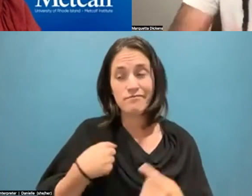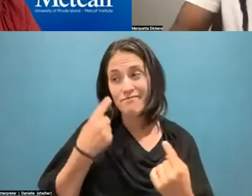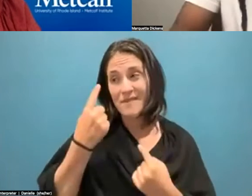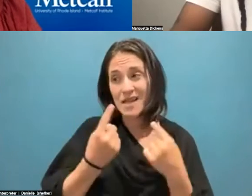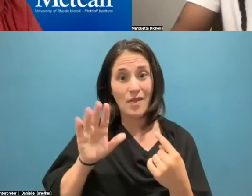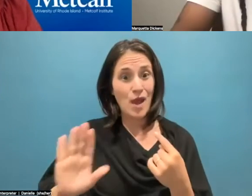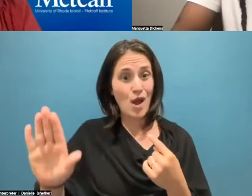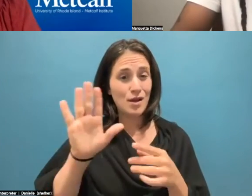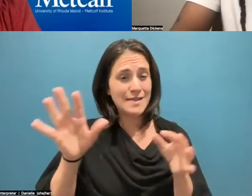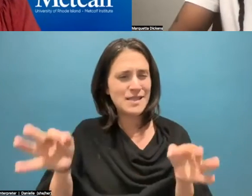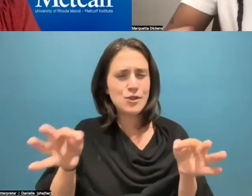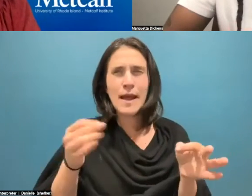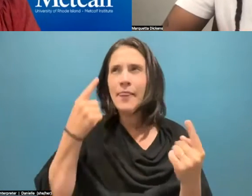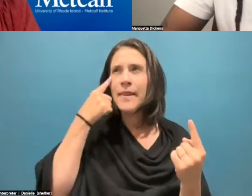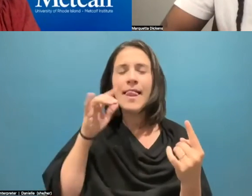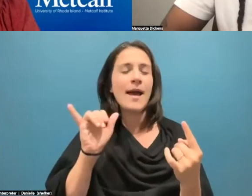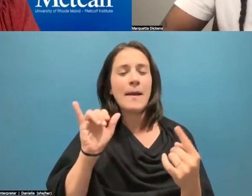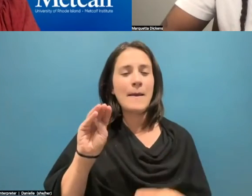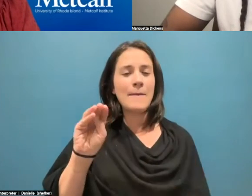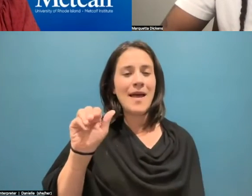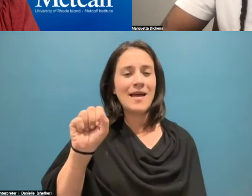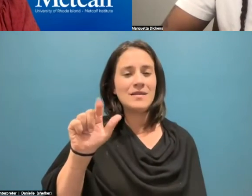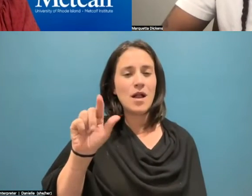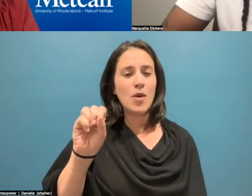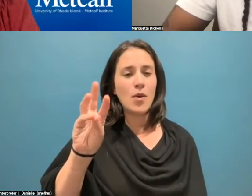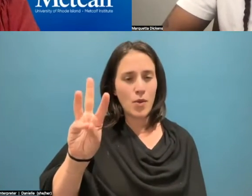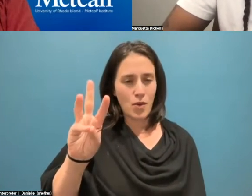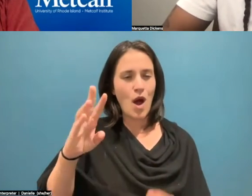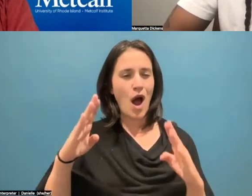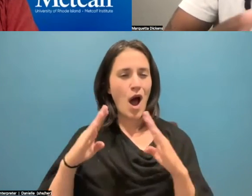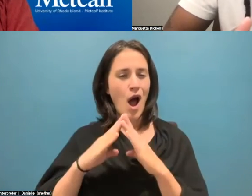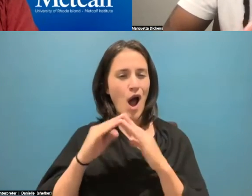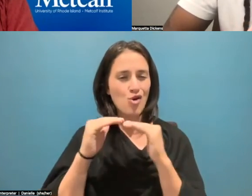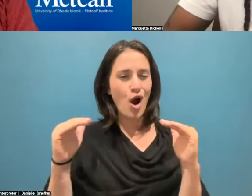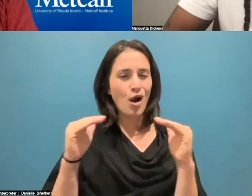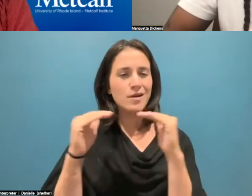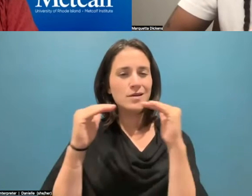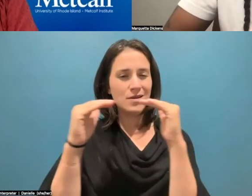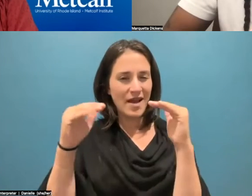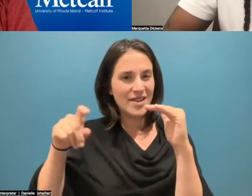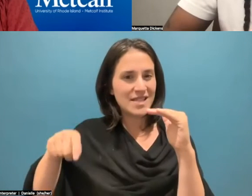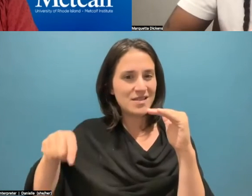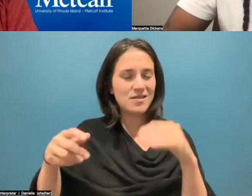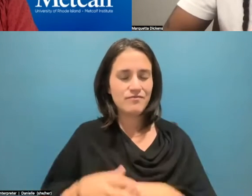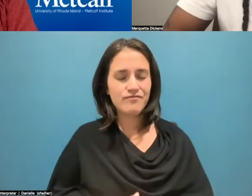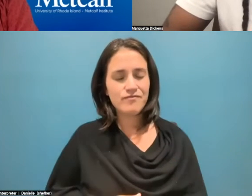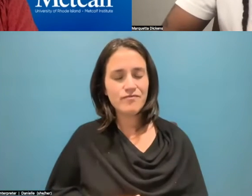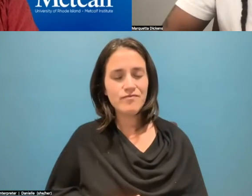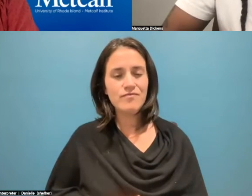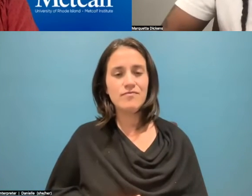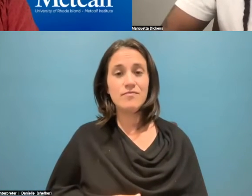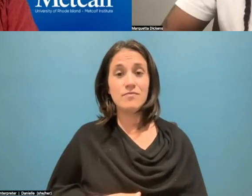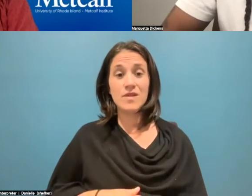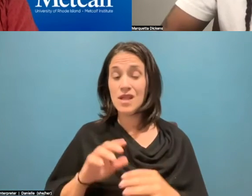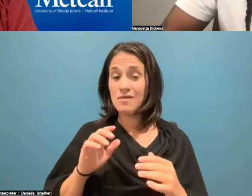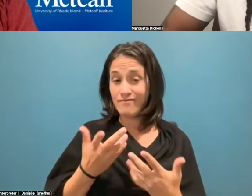mass loss hierarchy or needs. And so where freedom has an opportunity, because the challenge is, right, is that Princeville